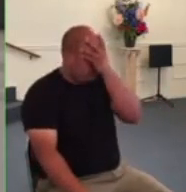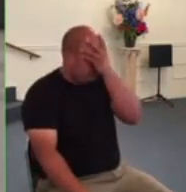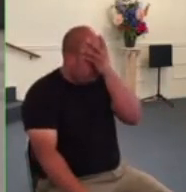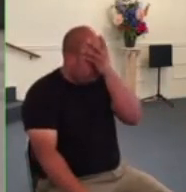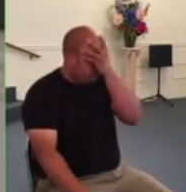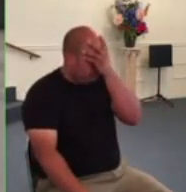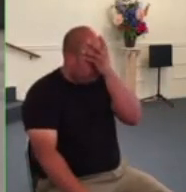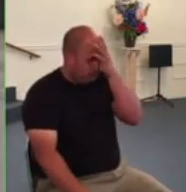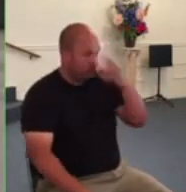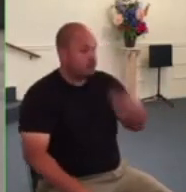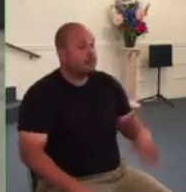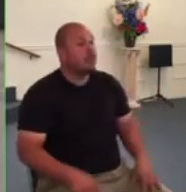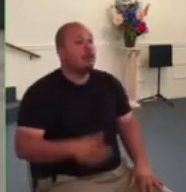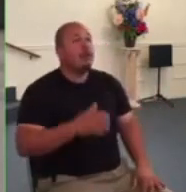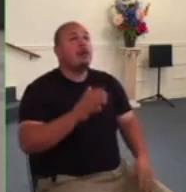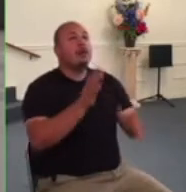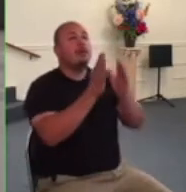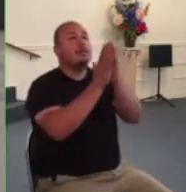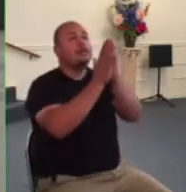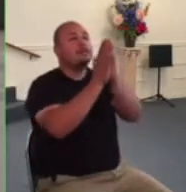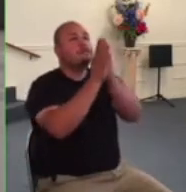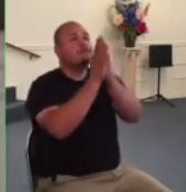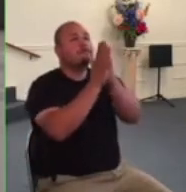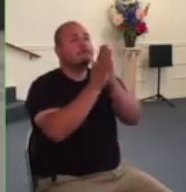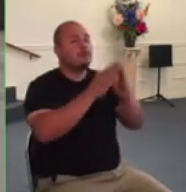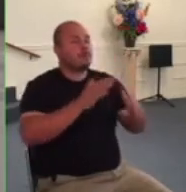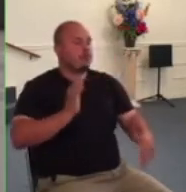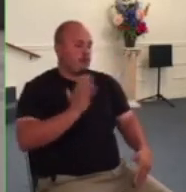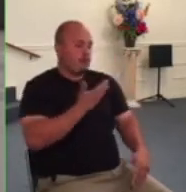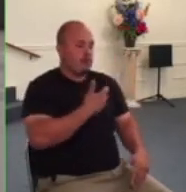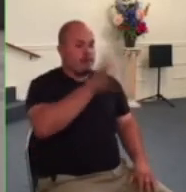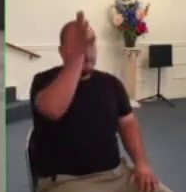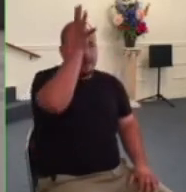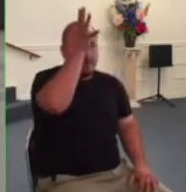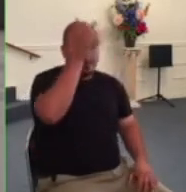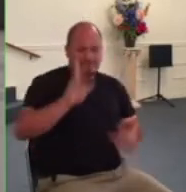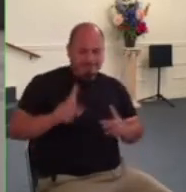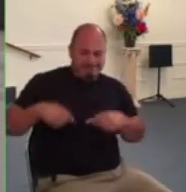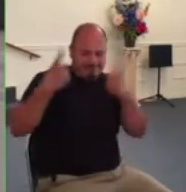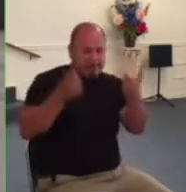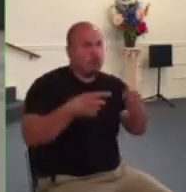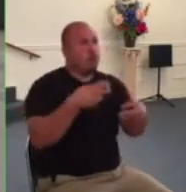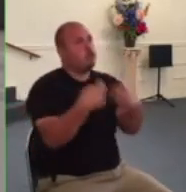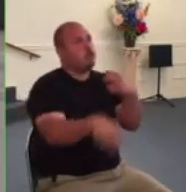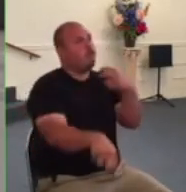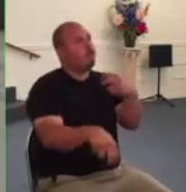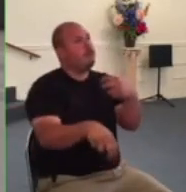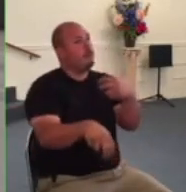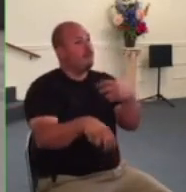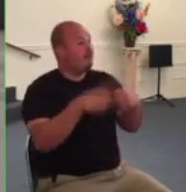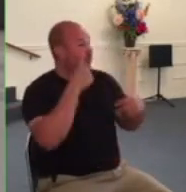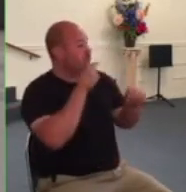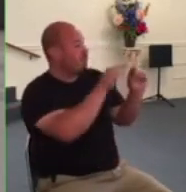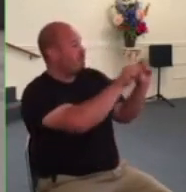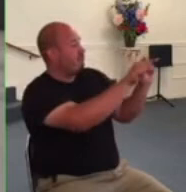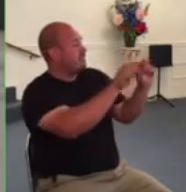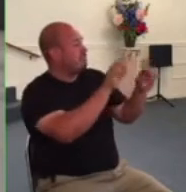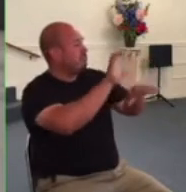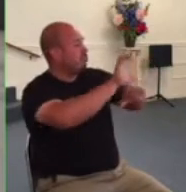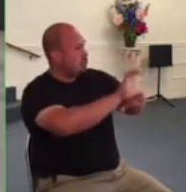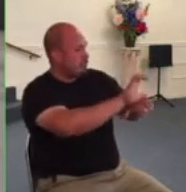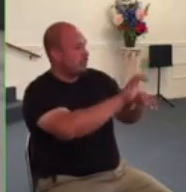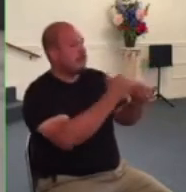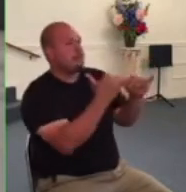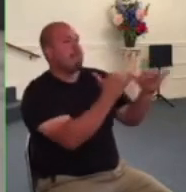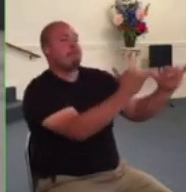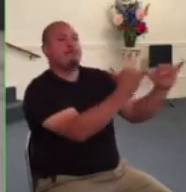our father you know how difficult this past year has been for churches and for our church too trying to understand what's the best